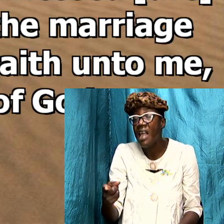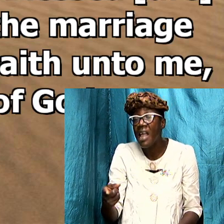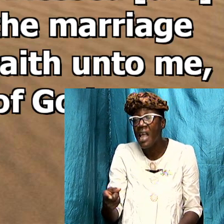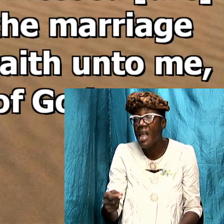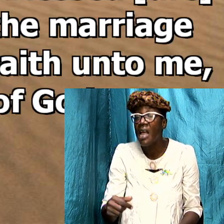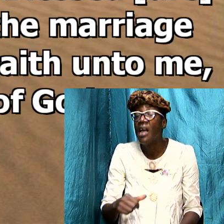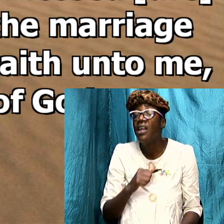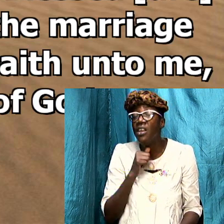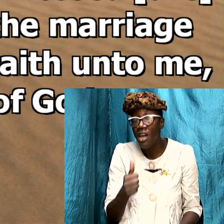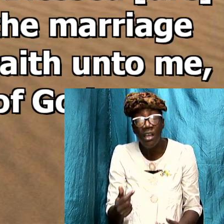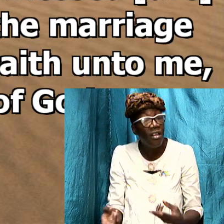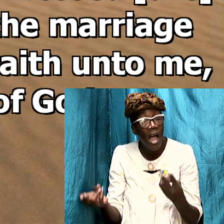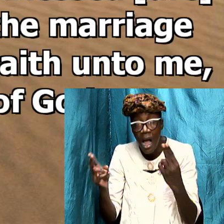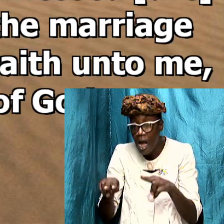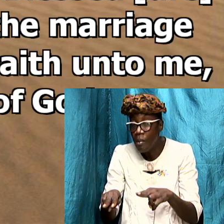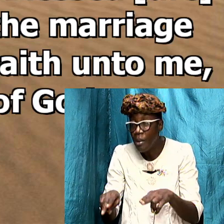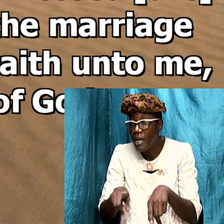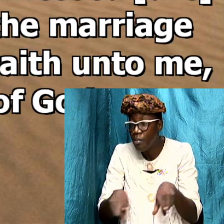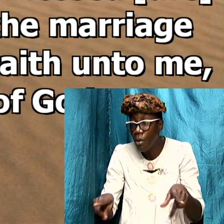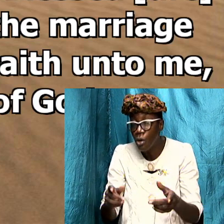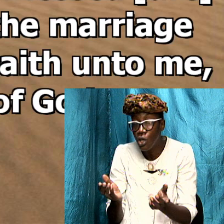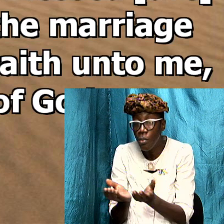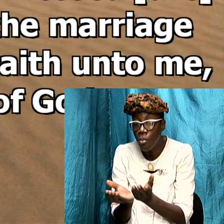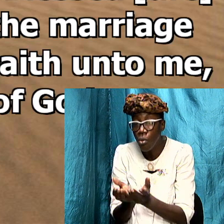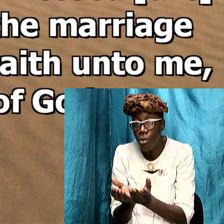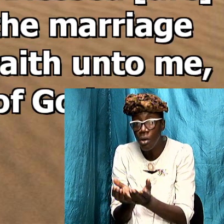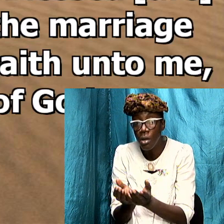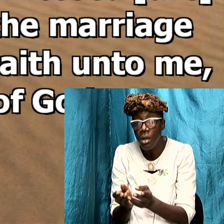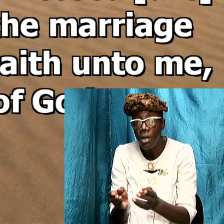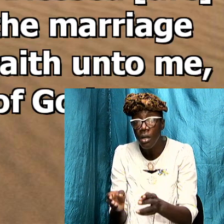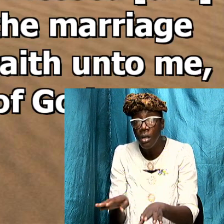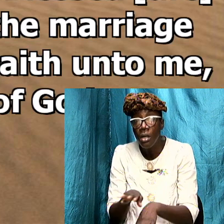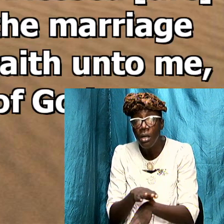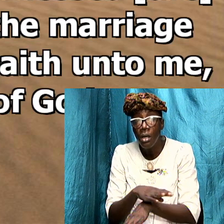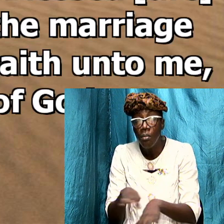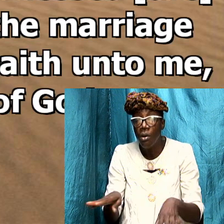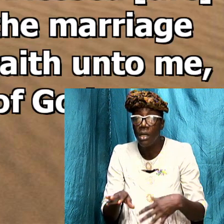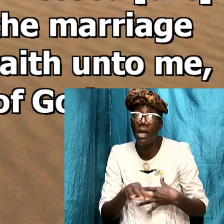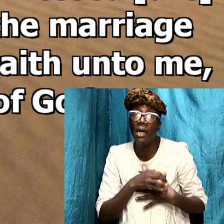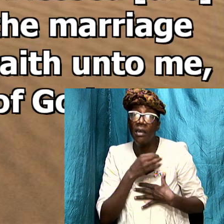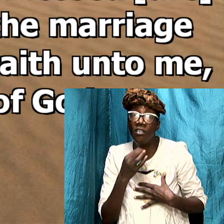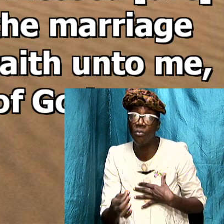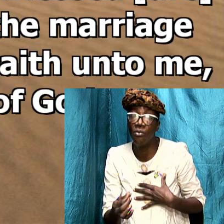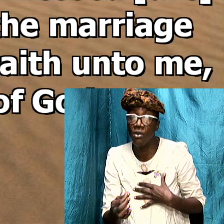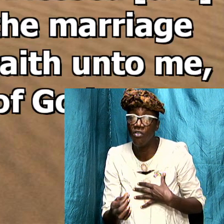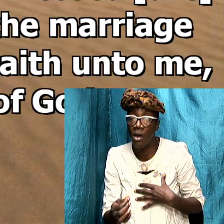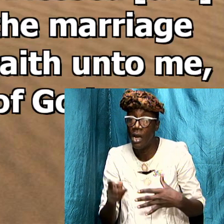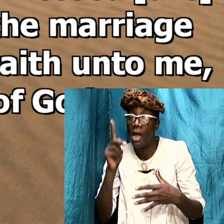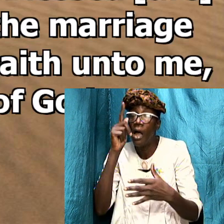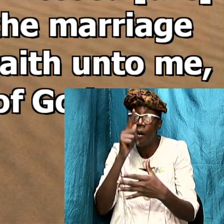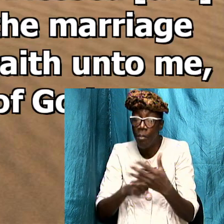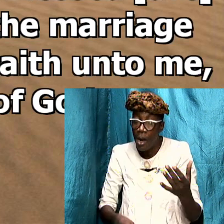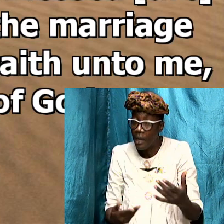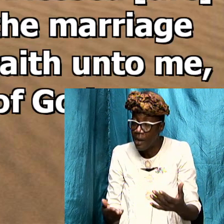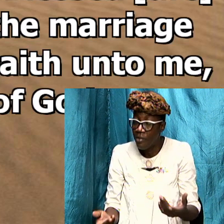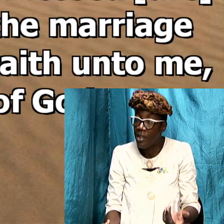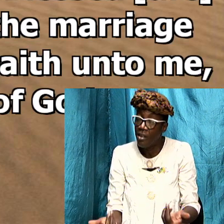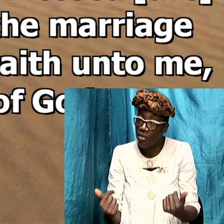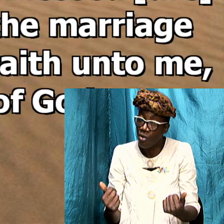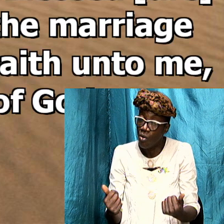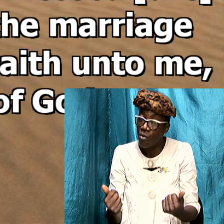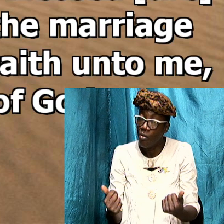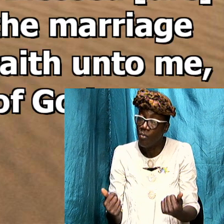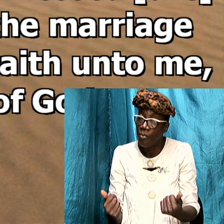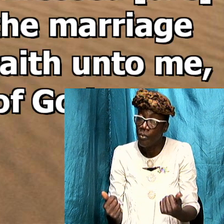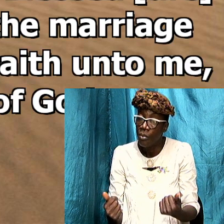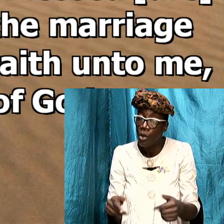going to happen the book is nothing but a spiritualized version of things to come and it is just